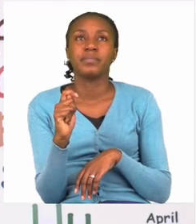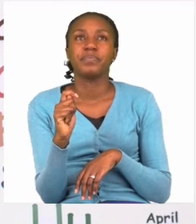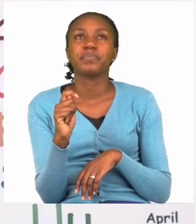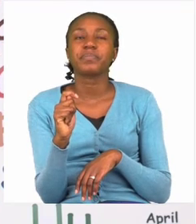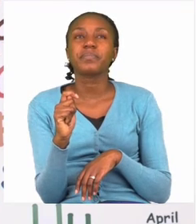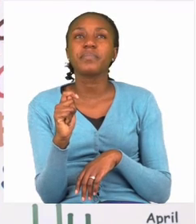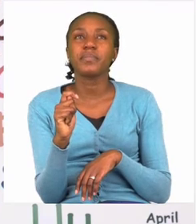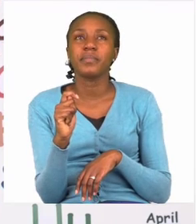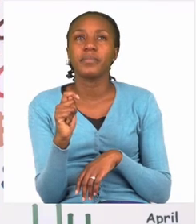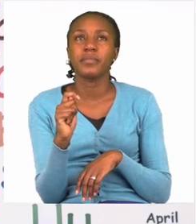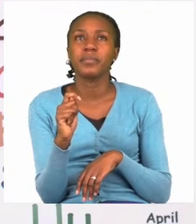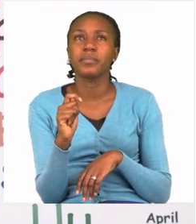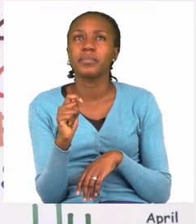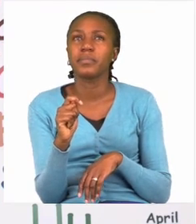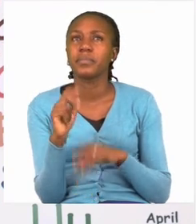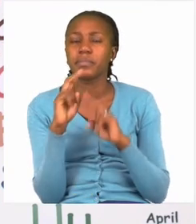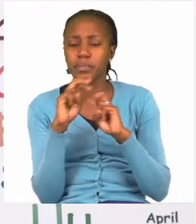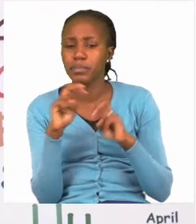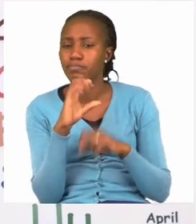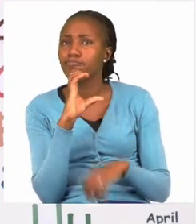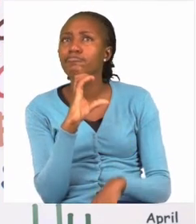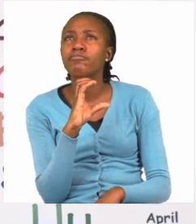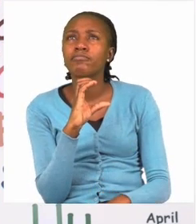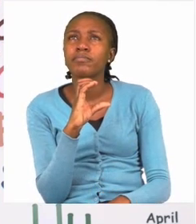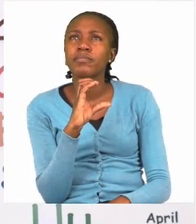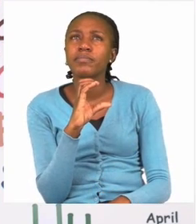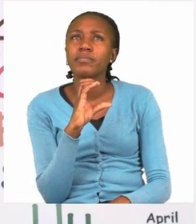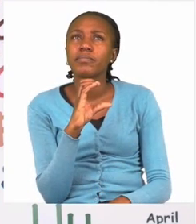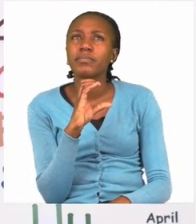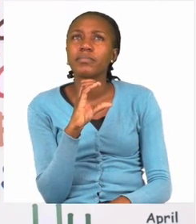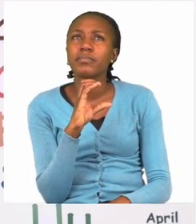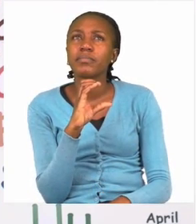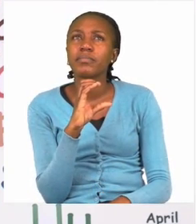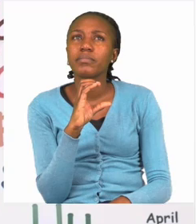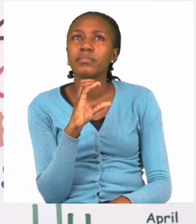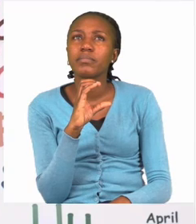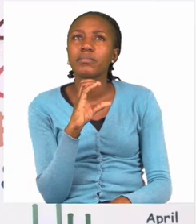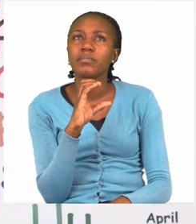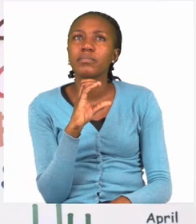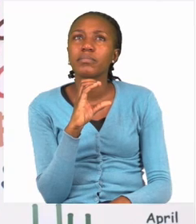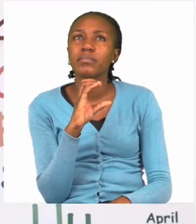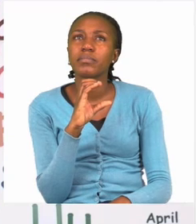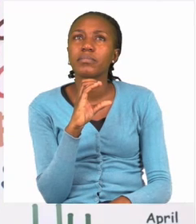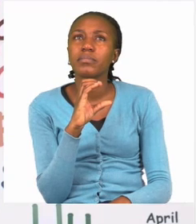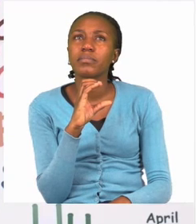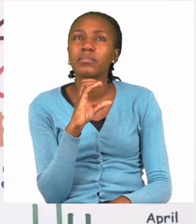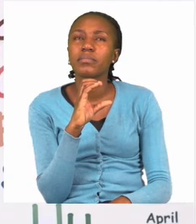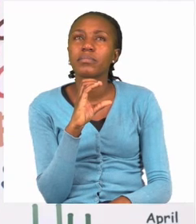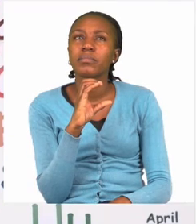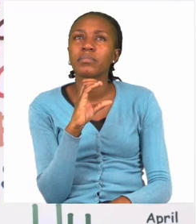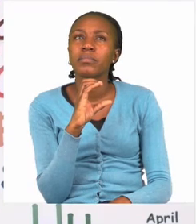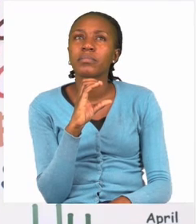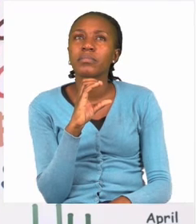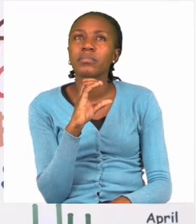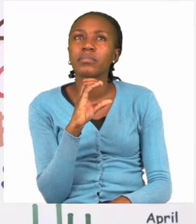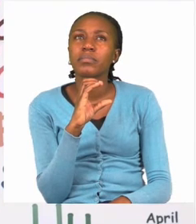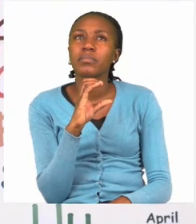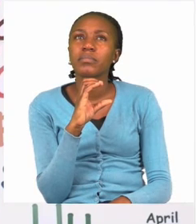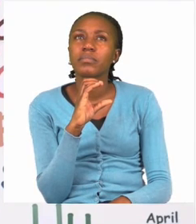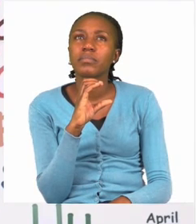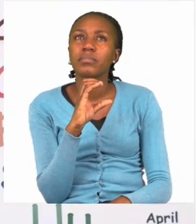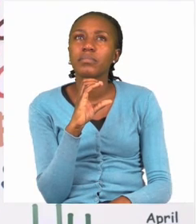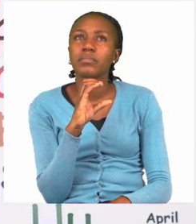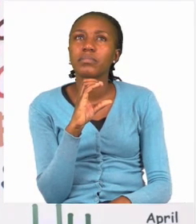First we have to find the letter C. Let's see. Can we see the letter